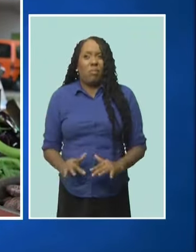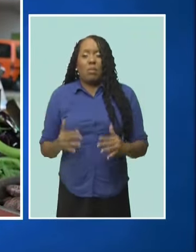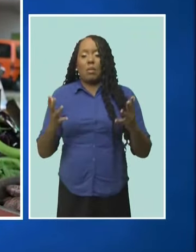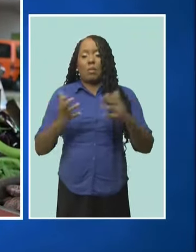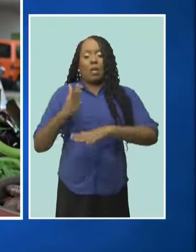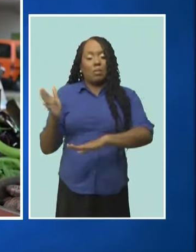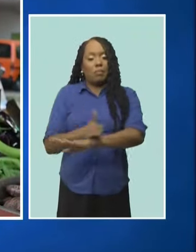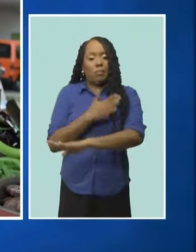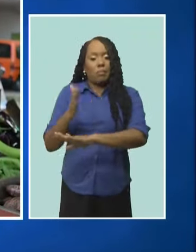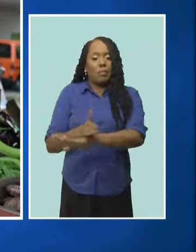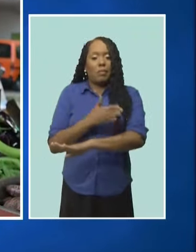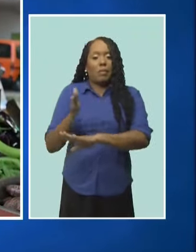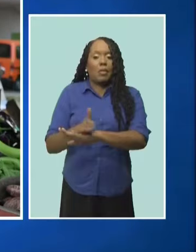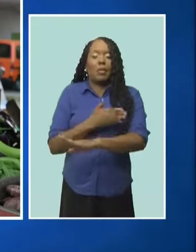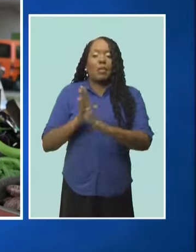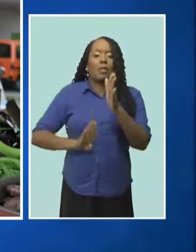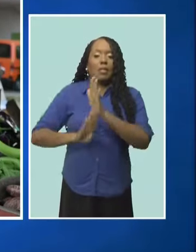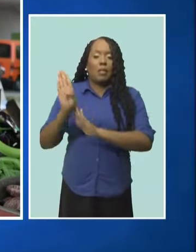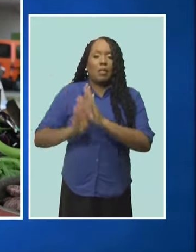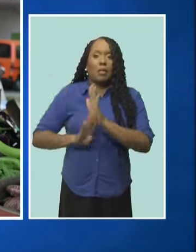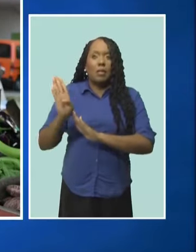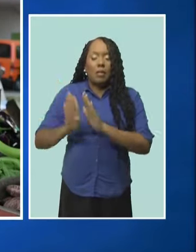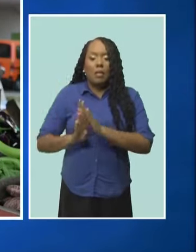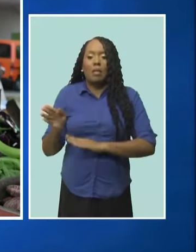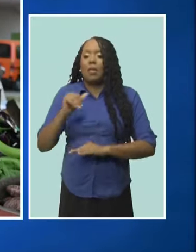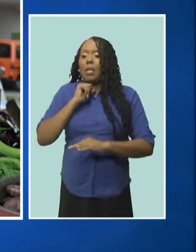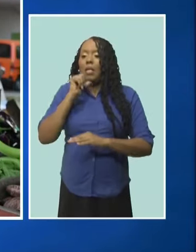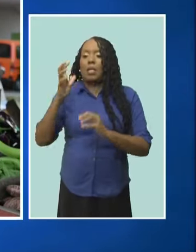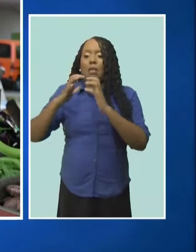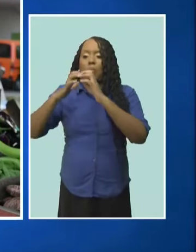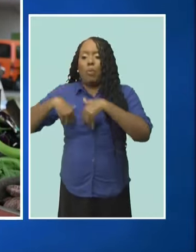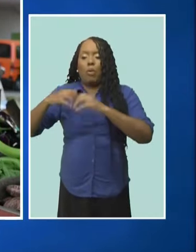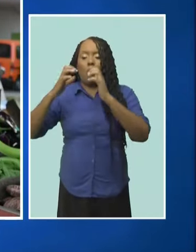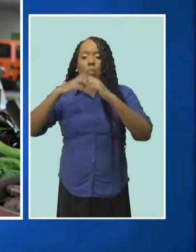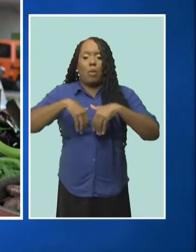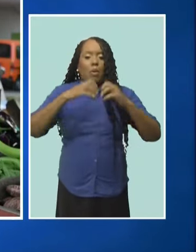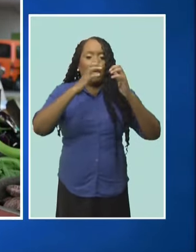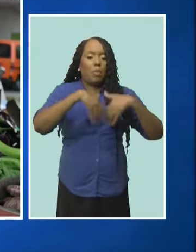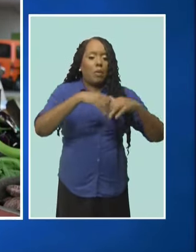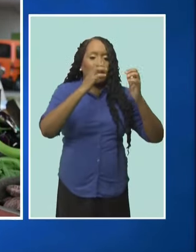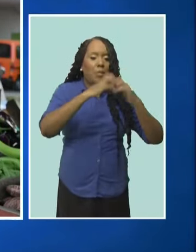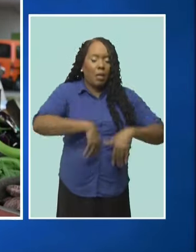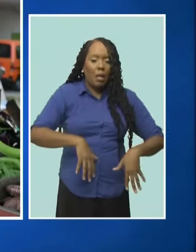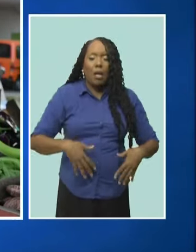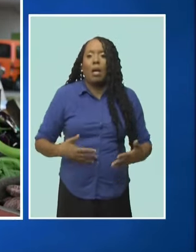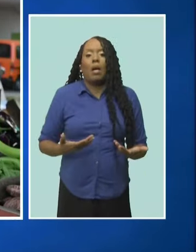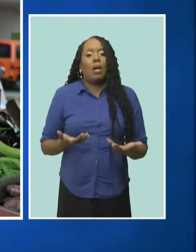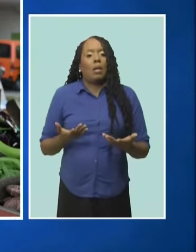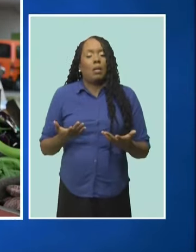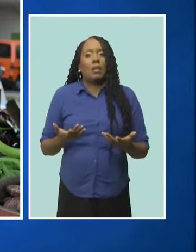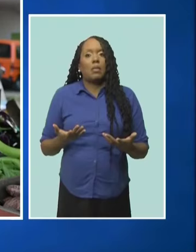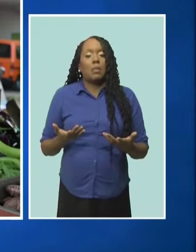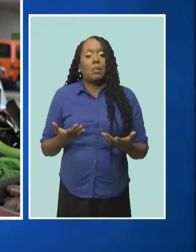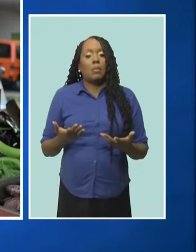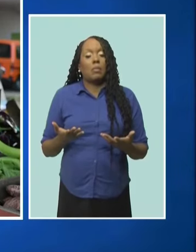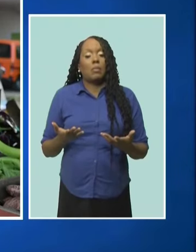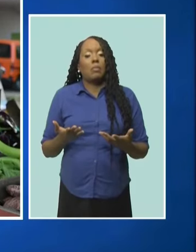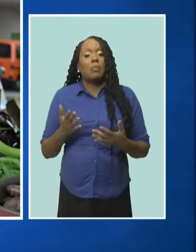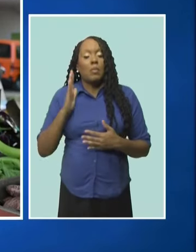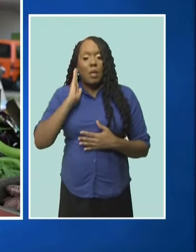This is not a destruction of vending in this area. What plans there are is to